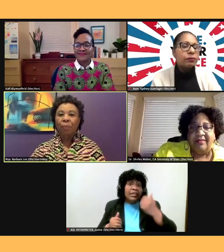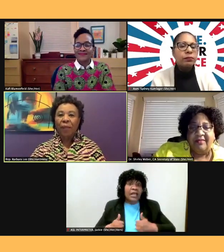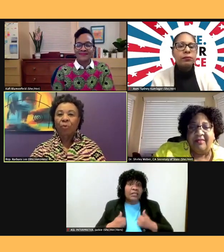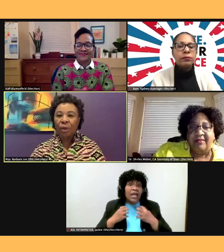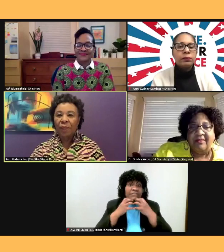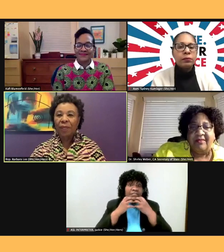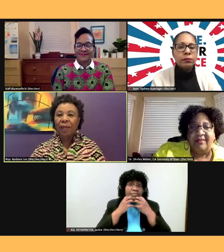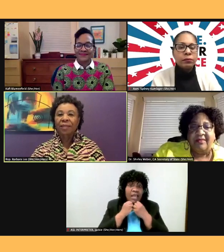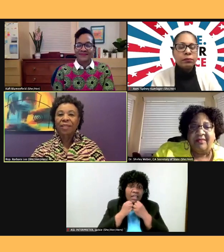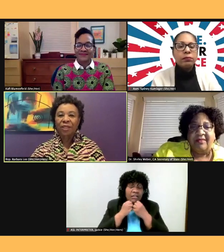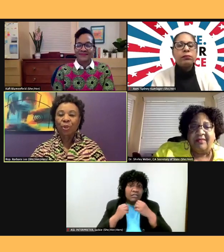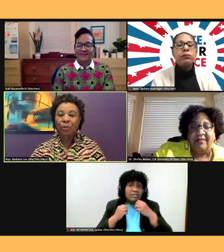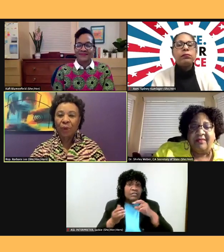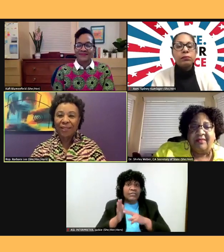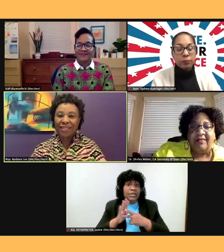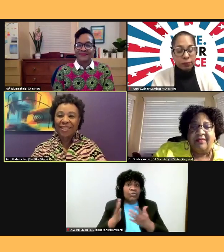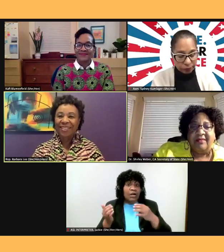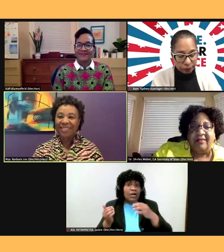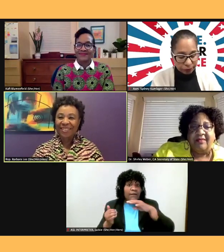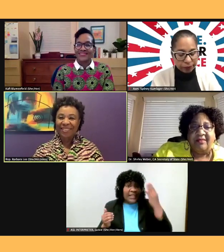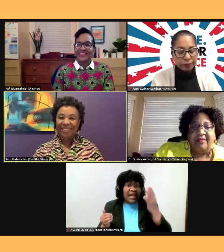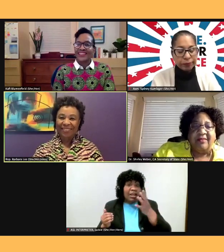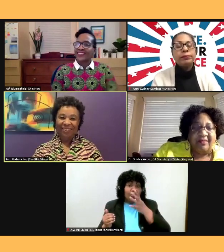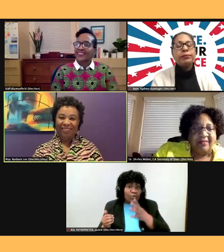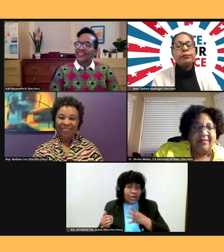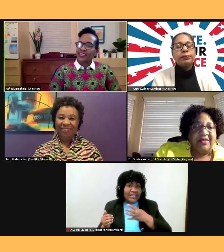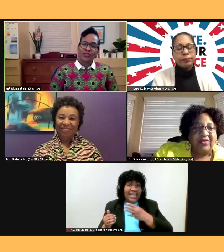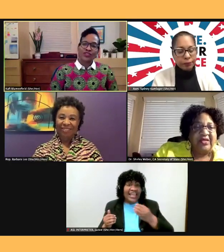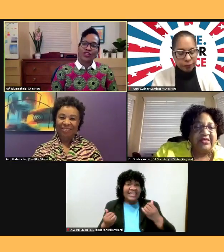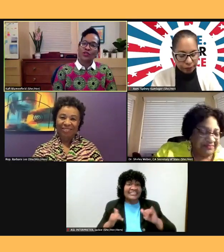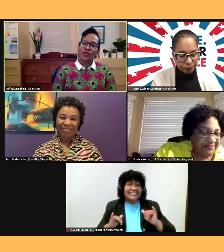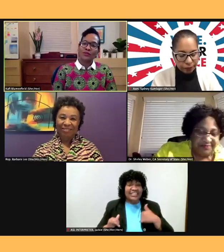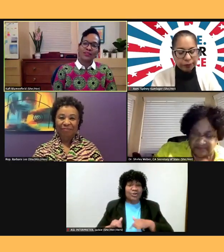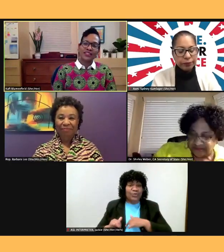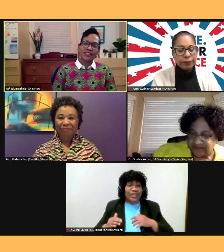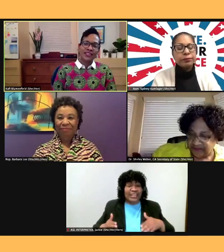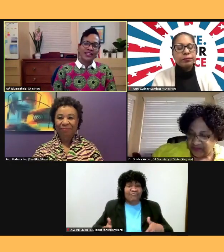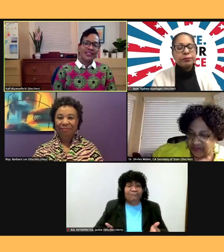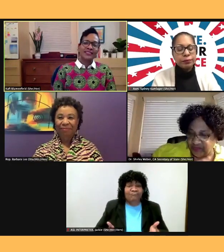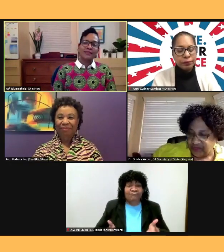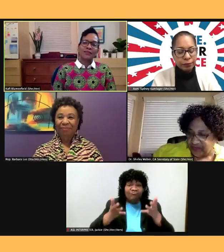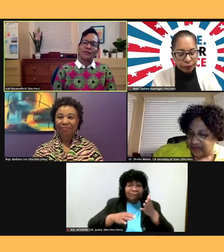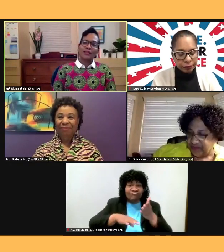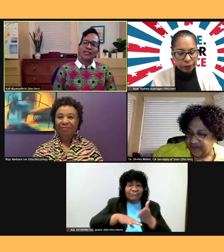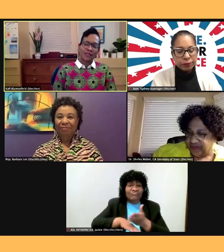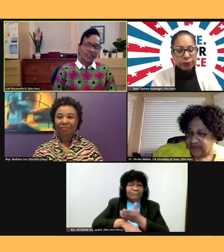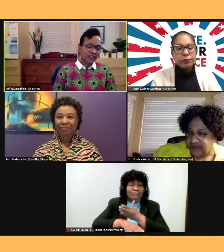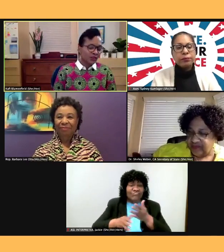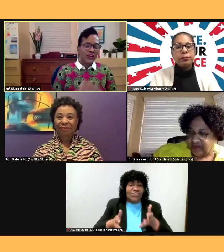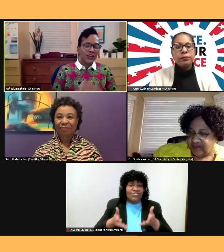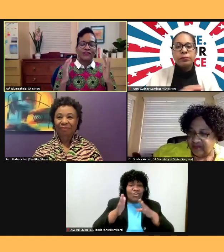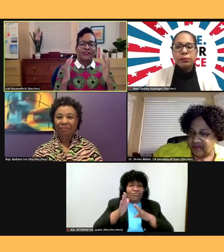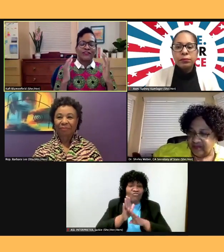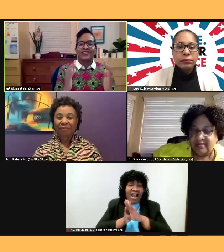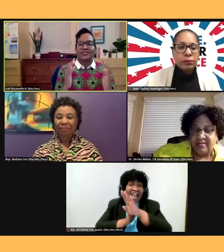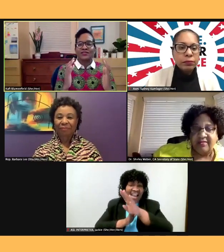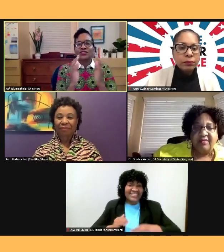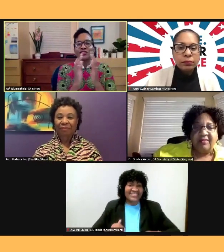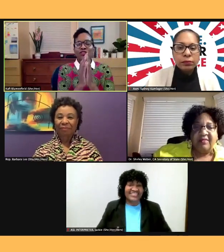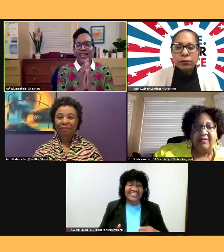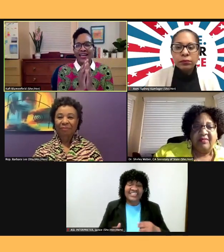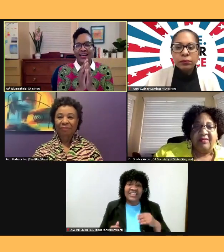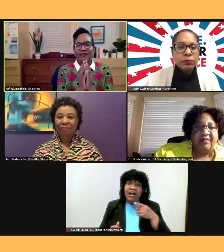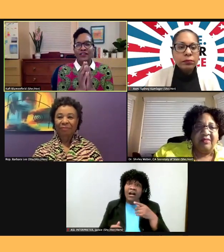and still we rise. Thank you so much. Assembly member Kamlager. What advice do you have